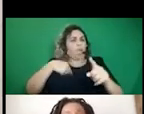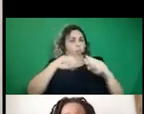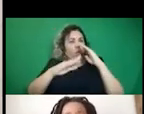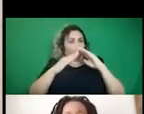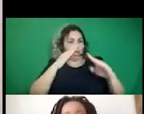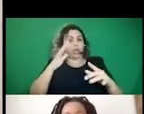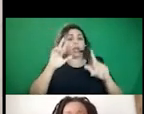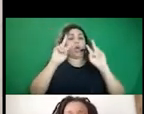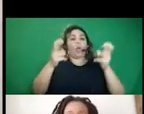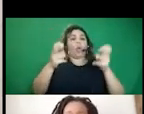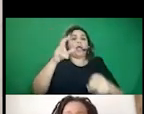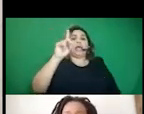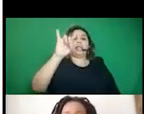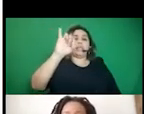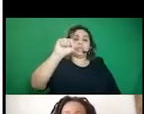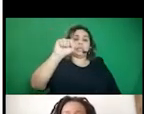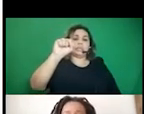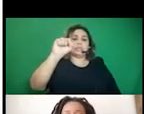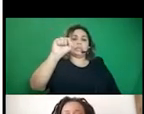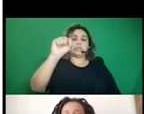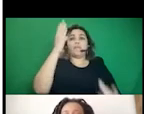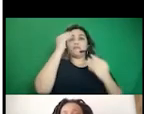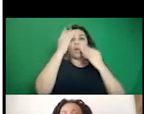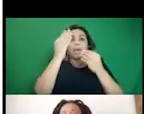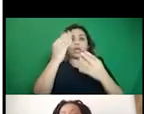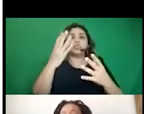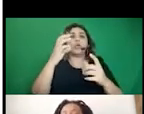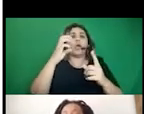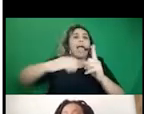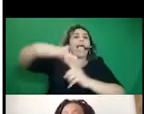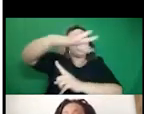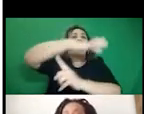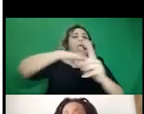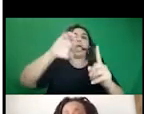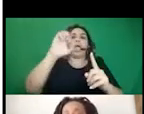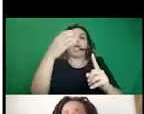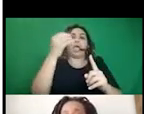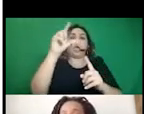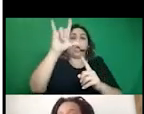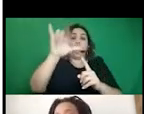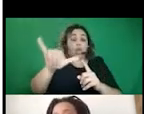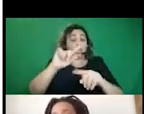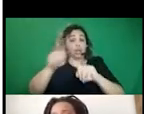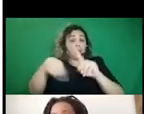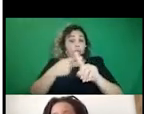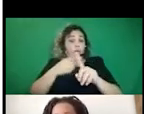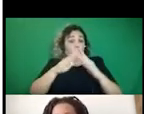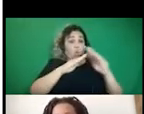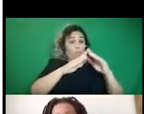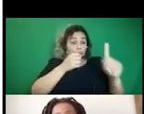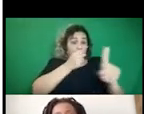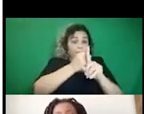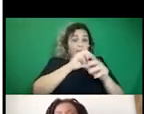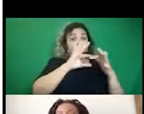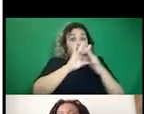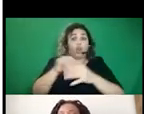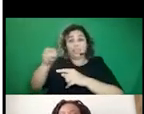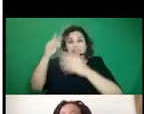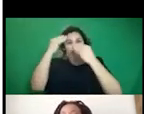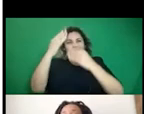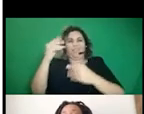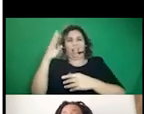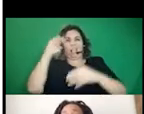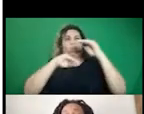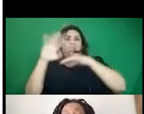ecology, right? Um, so when you're thinking about community impact, it relates to disinformation, um,